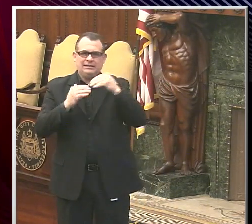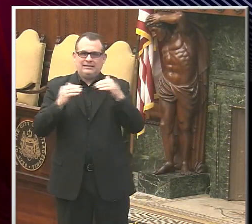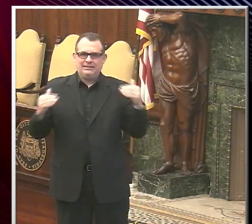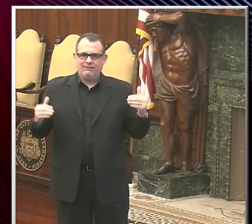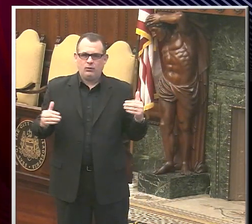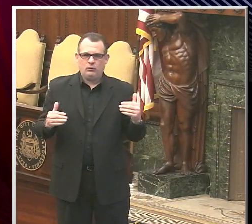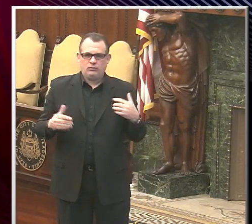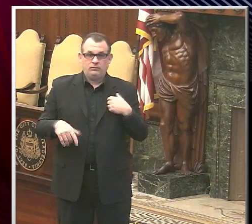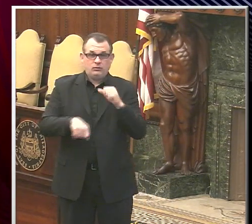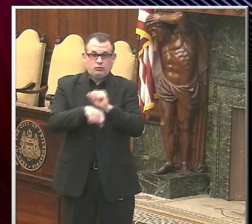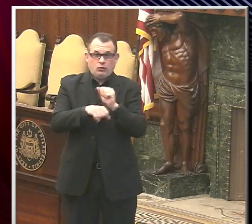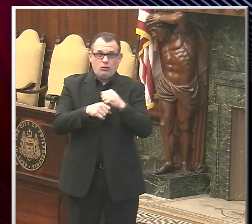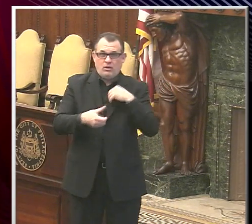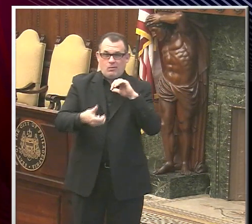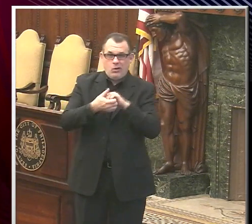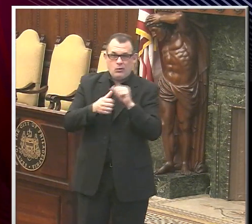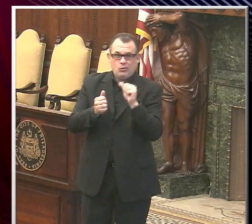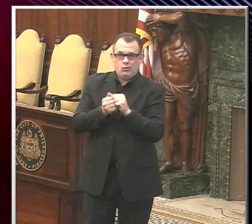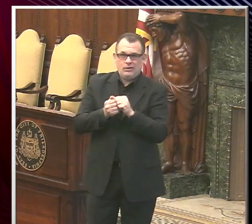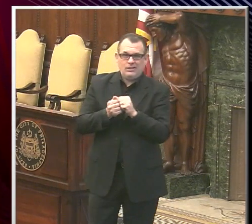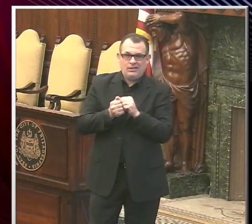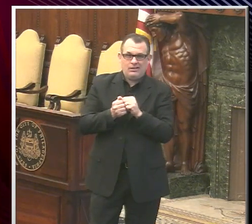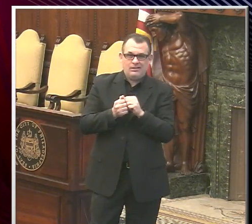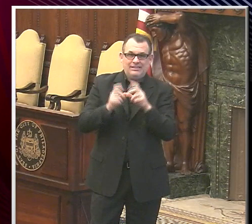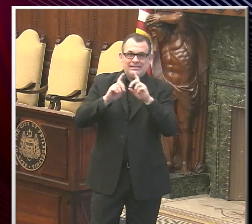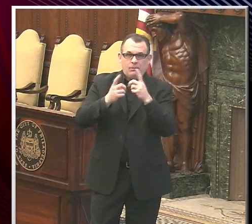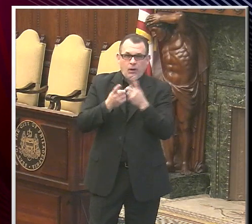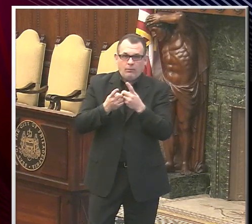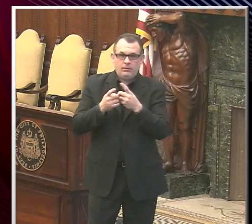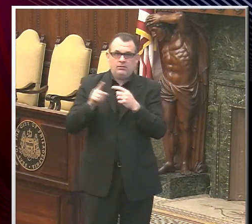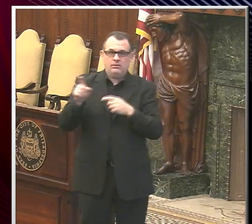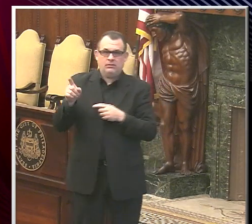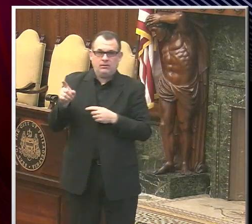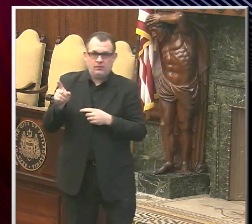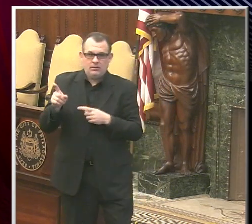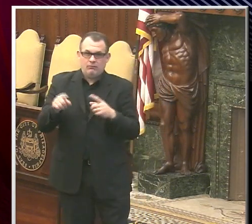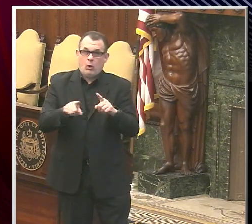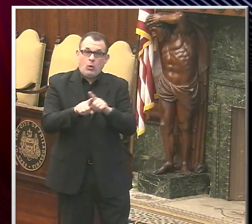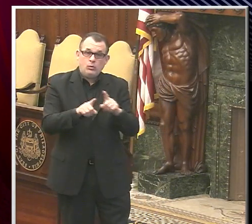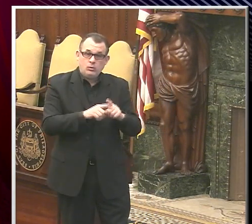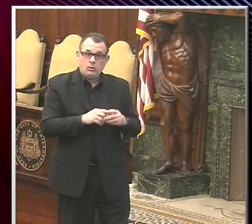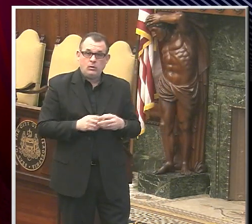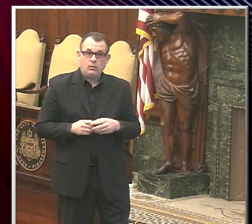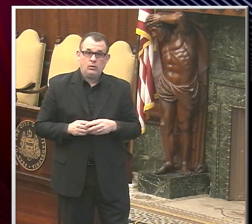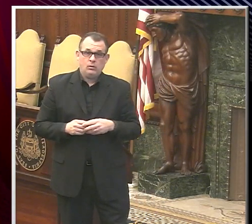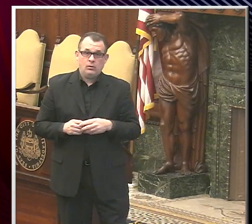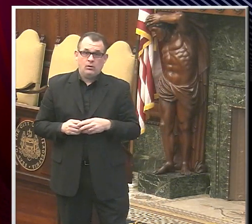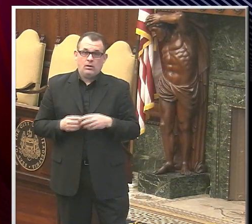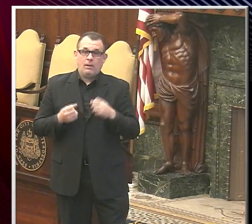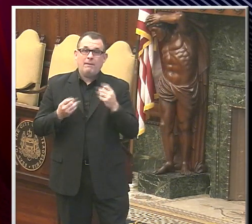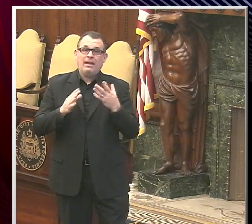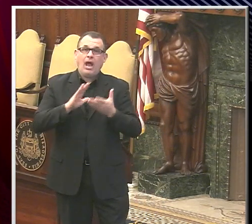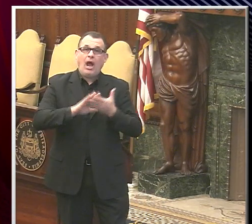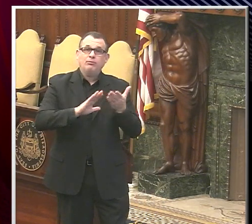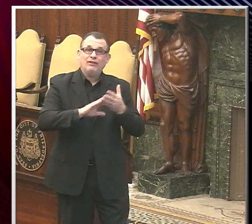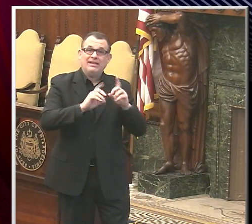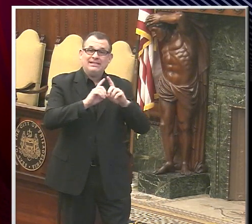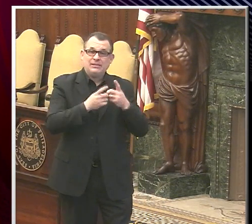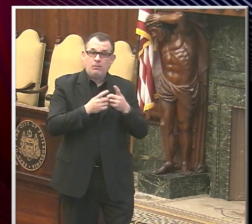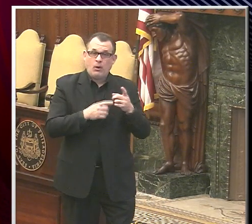concert with PPD, a police department, on these efforts. We are also working with a number of operating departments to not only